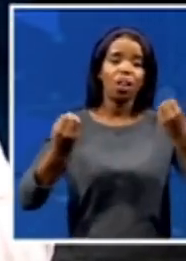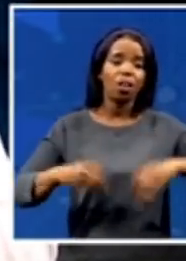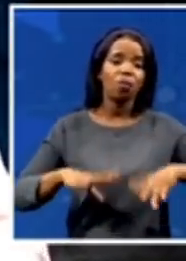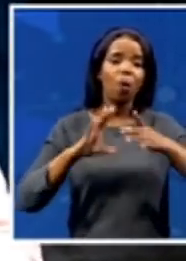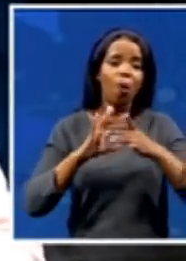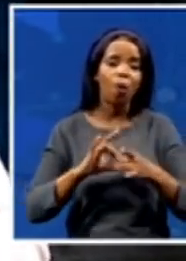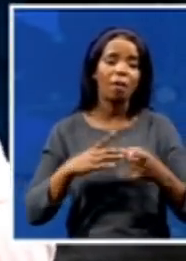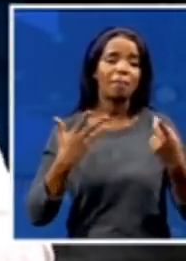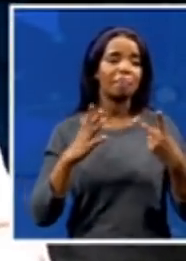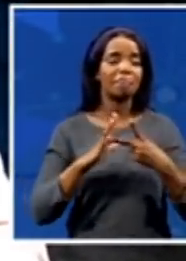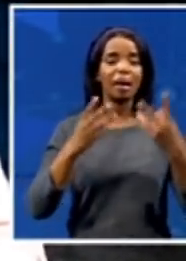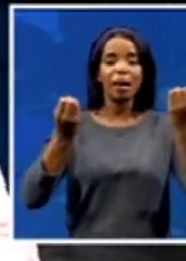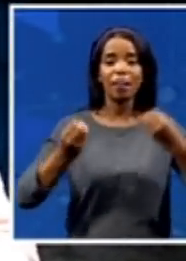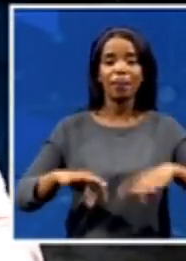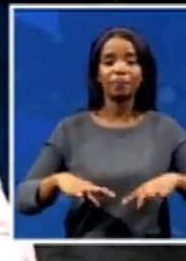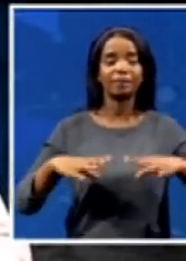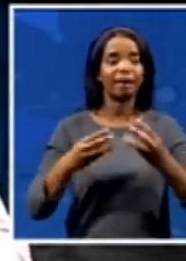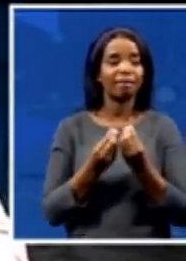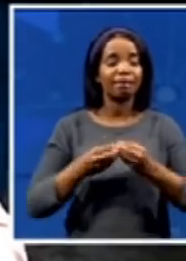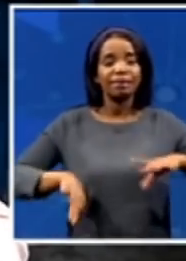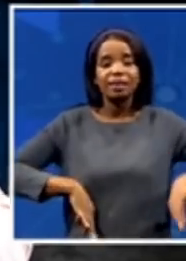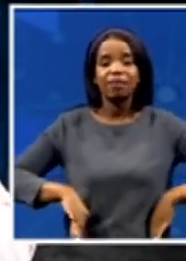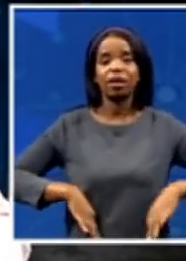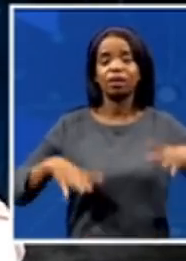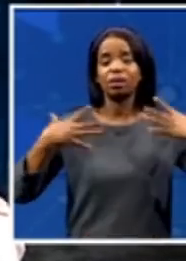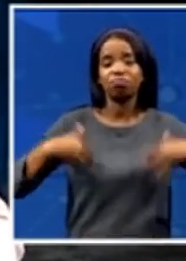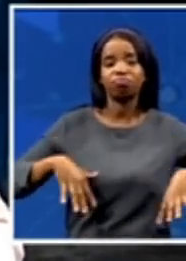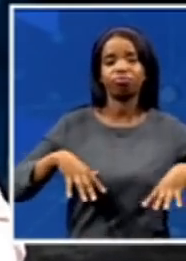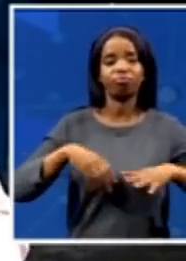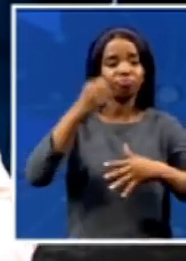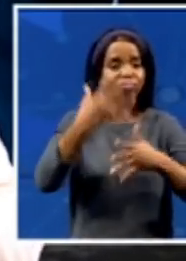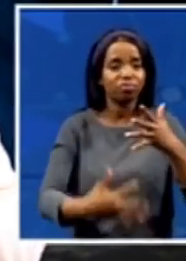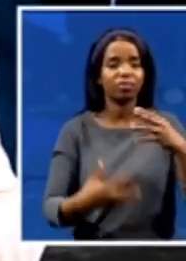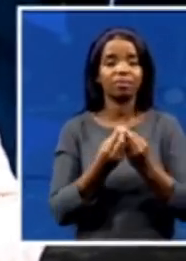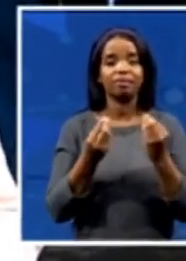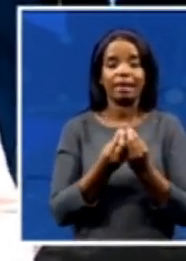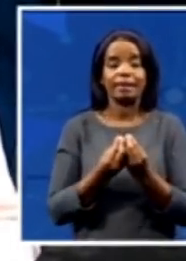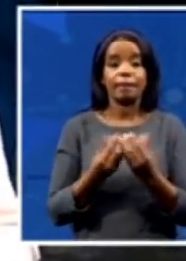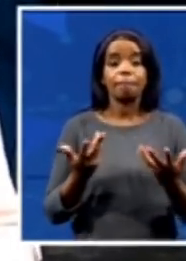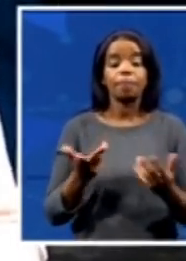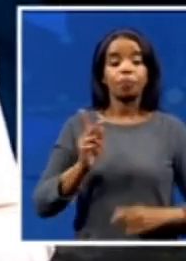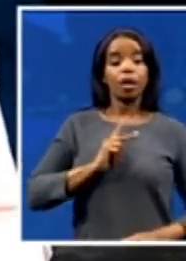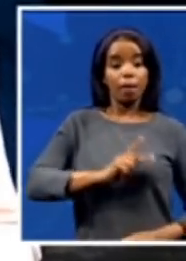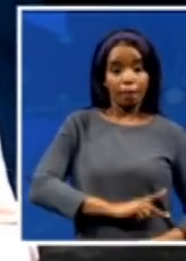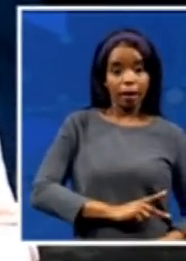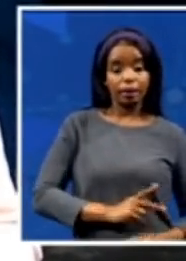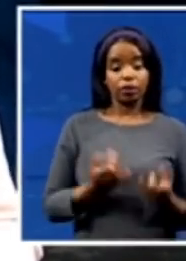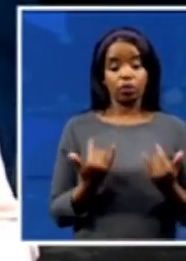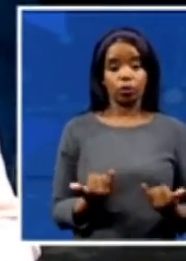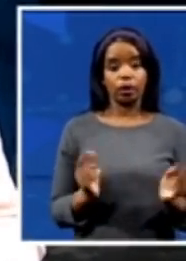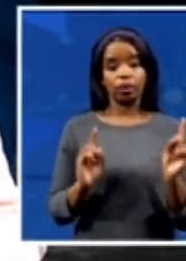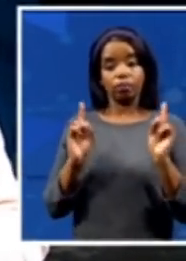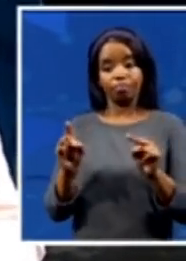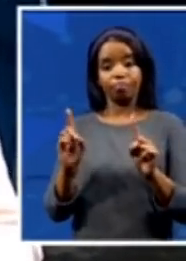the president here today. He's going to be visiting a number of areas. He's going to be meeting with relatives